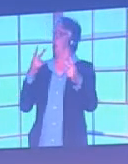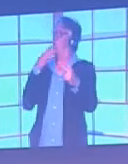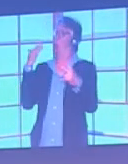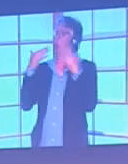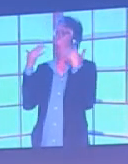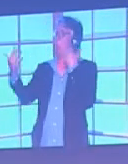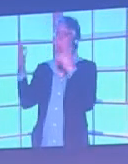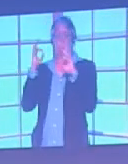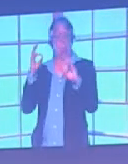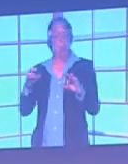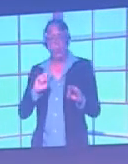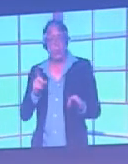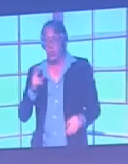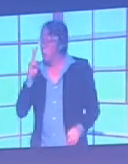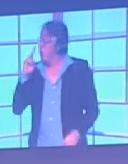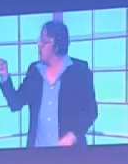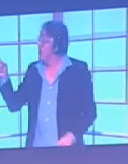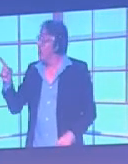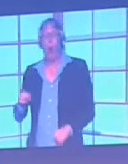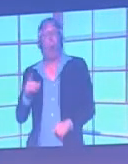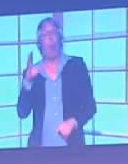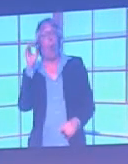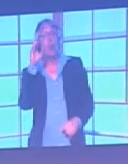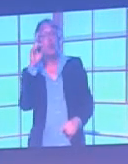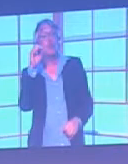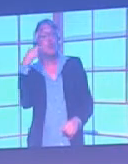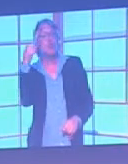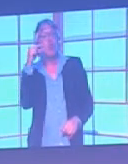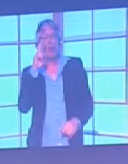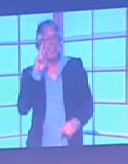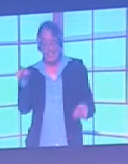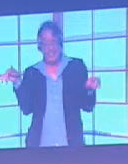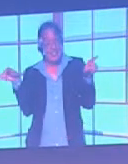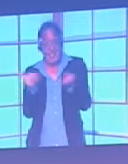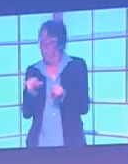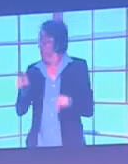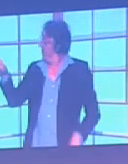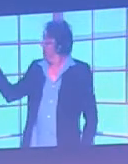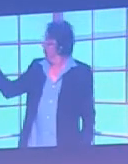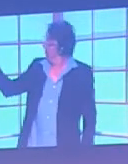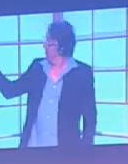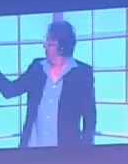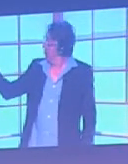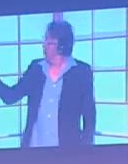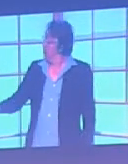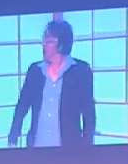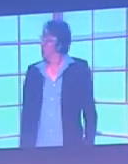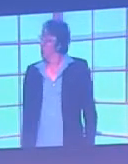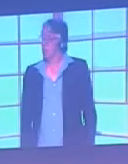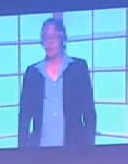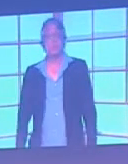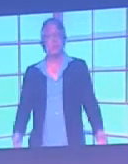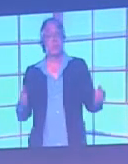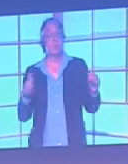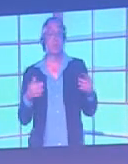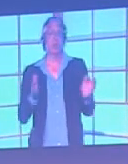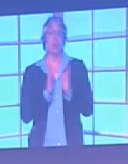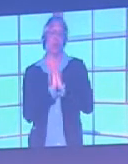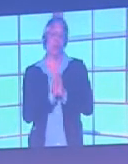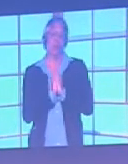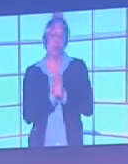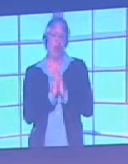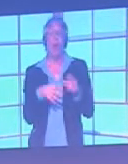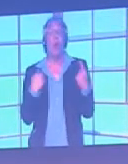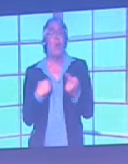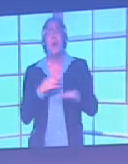you can see that the orange and the green are absolutely identical colours to colour blind people. As an organisation, we are not